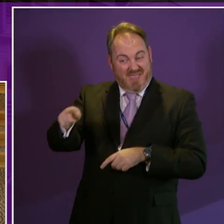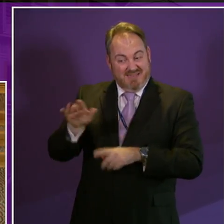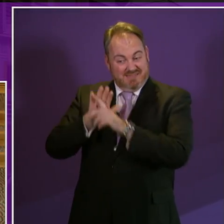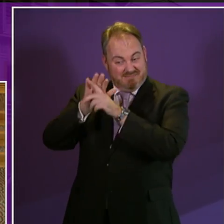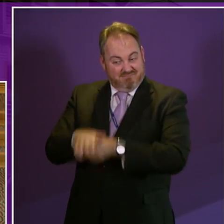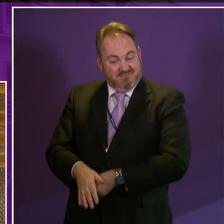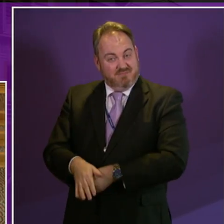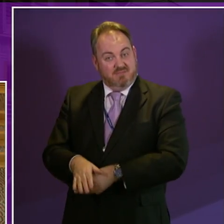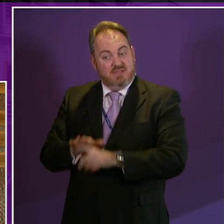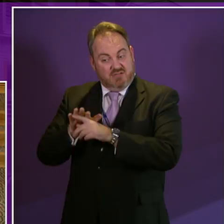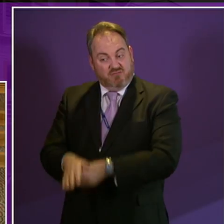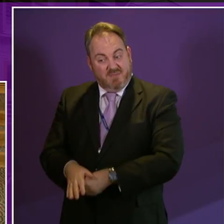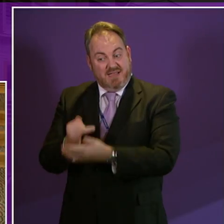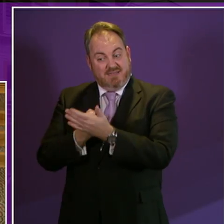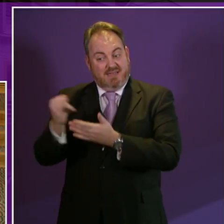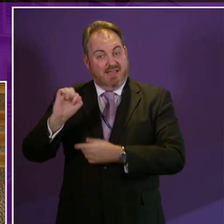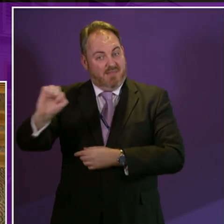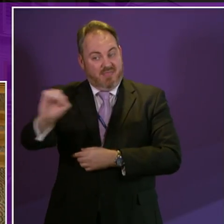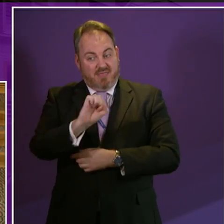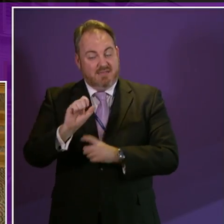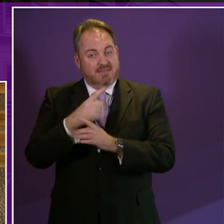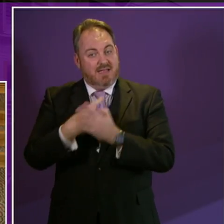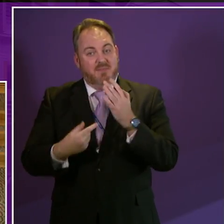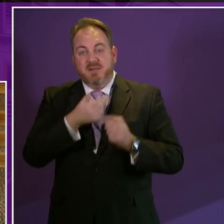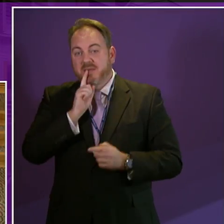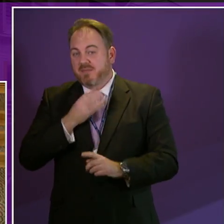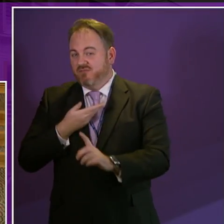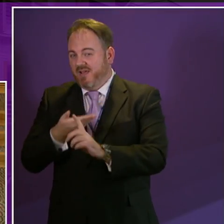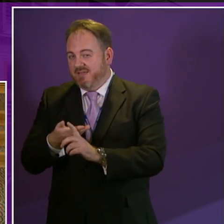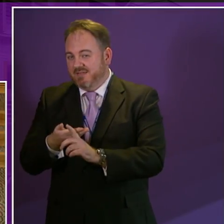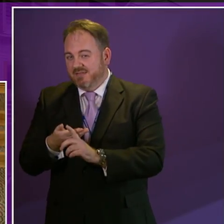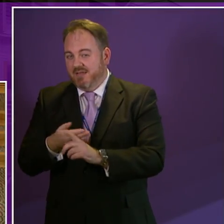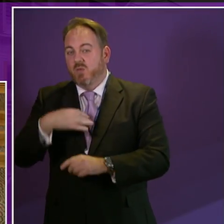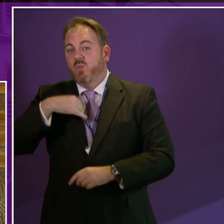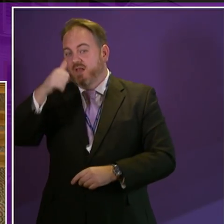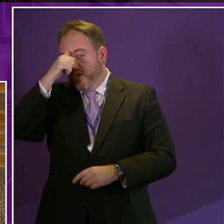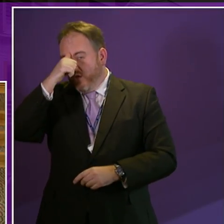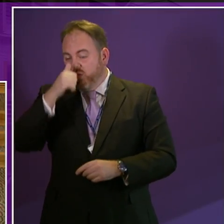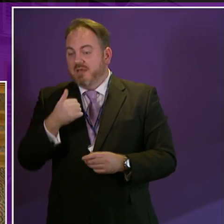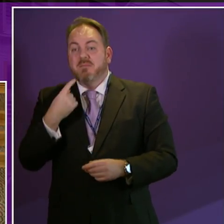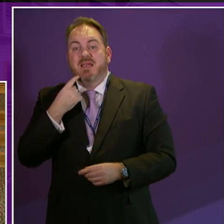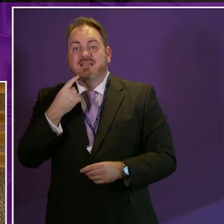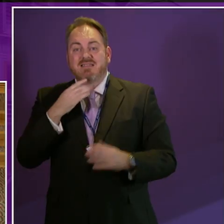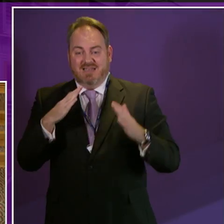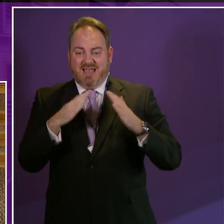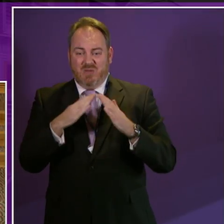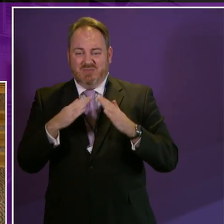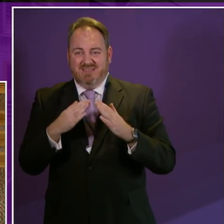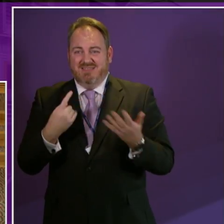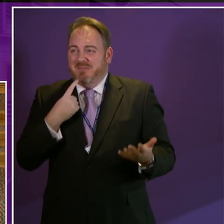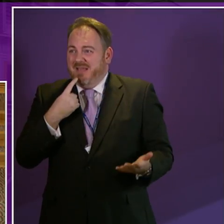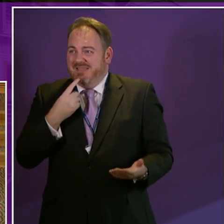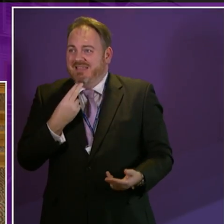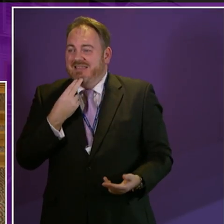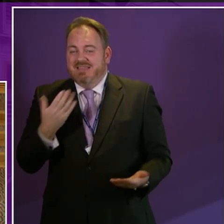disabled people's rights. Housing has been described as the cornerstone of independent living and yet